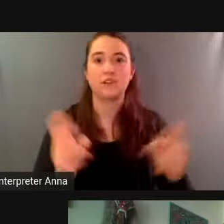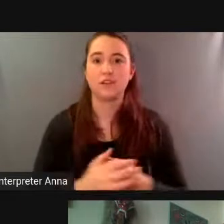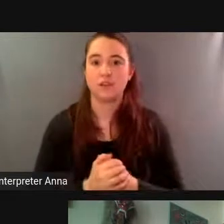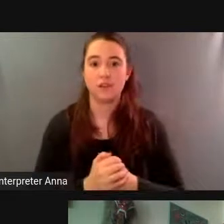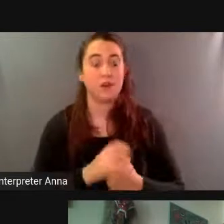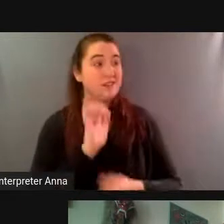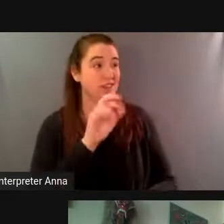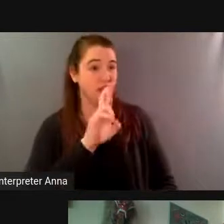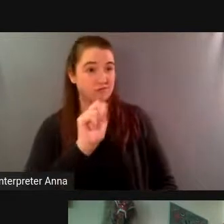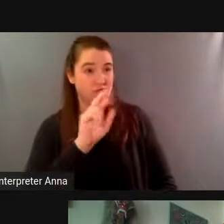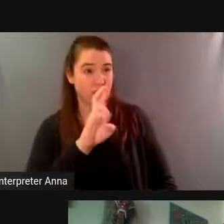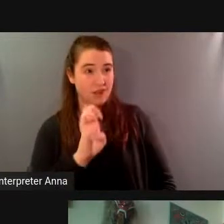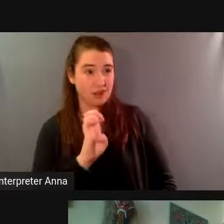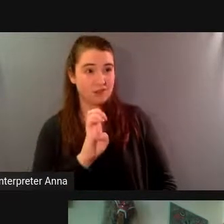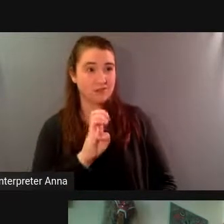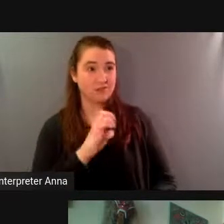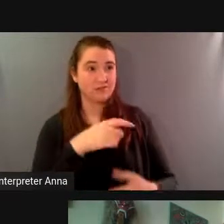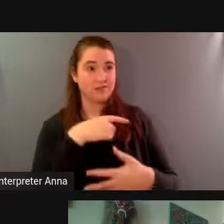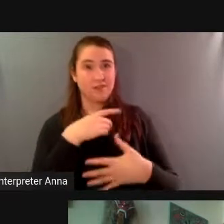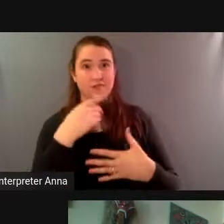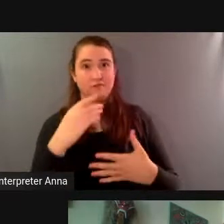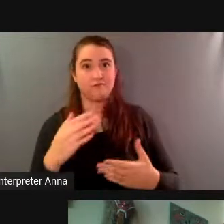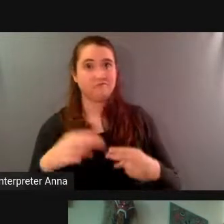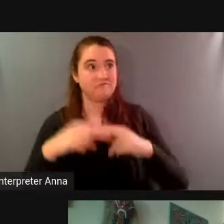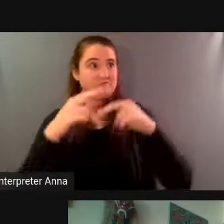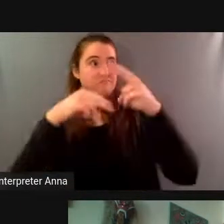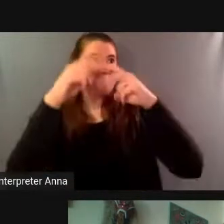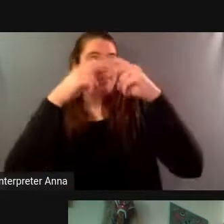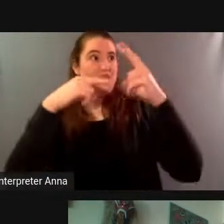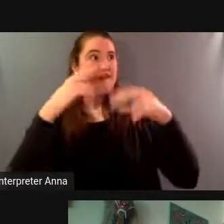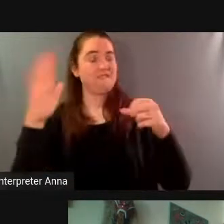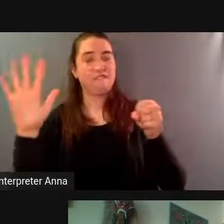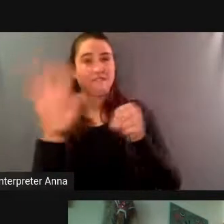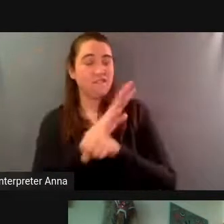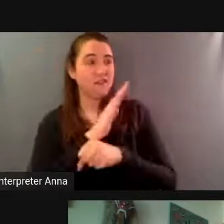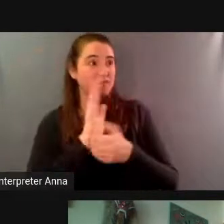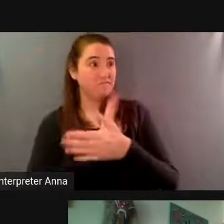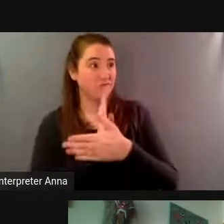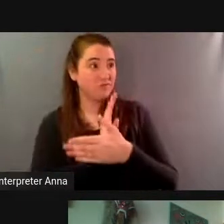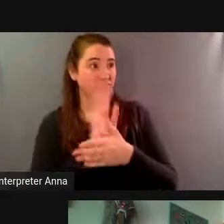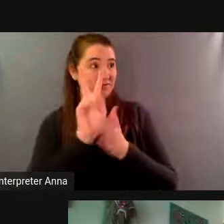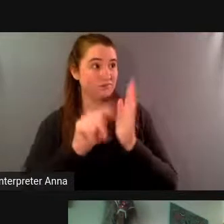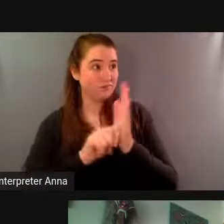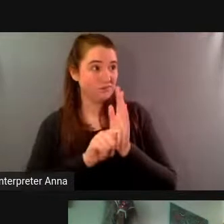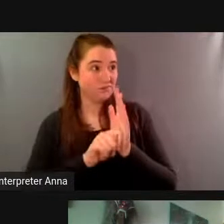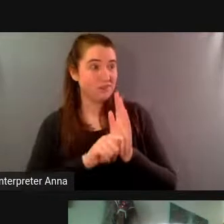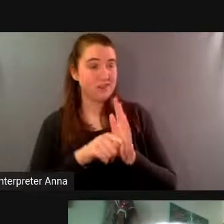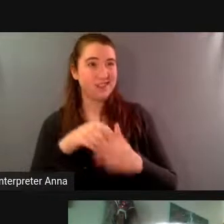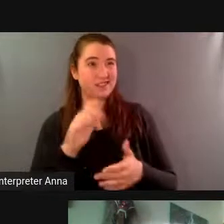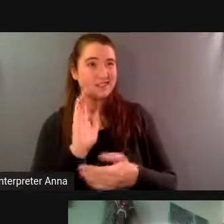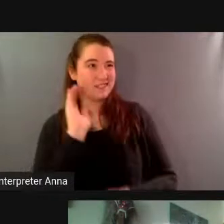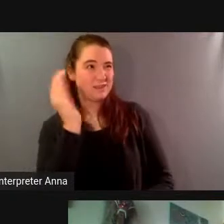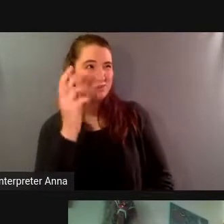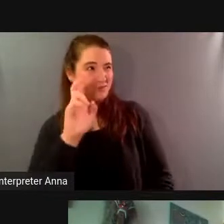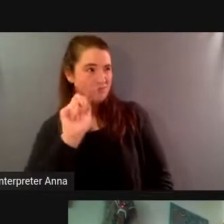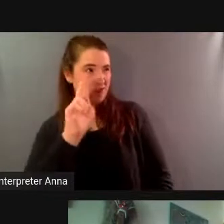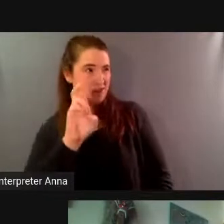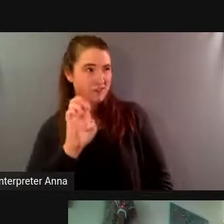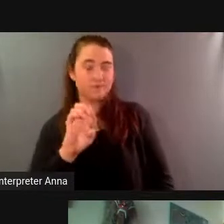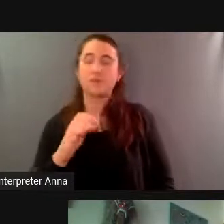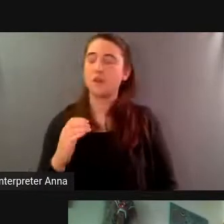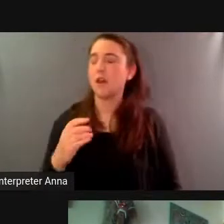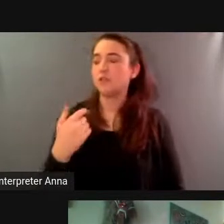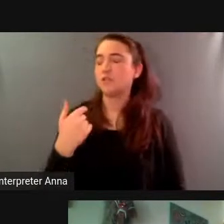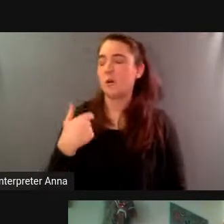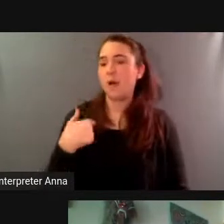that seems pretty unprecedented to me but i i i don't make documentaries i you know i make films that have lots of archival footage